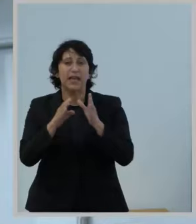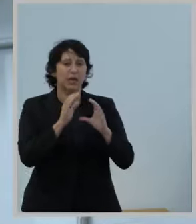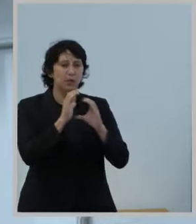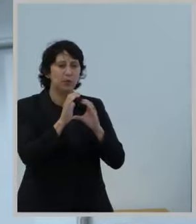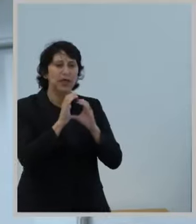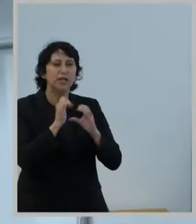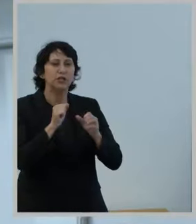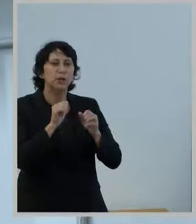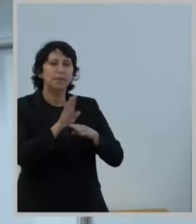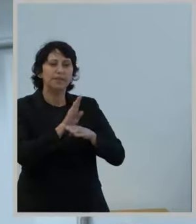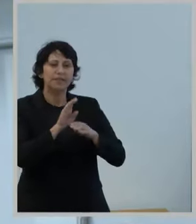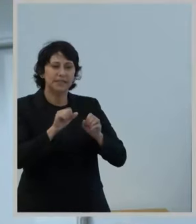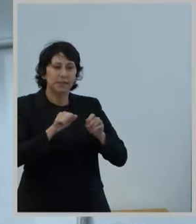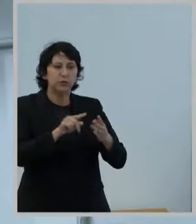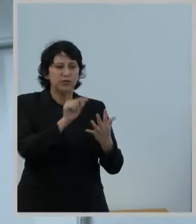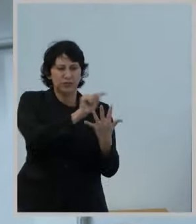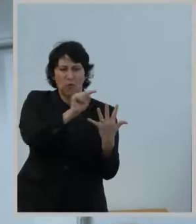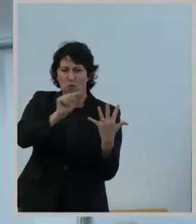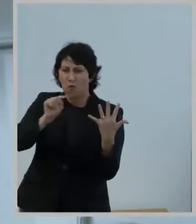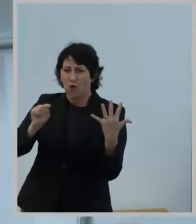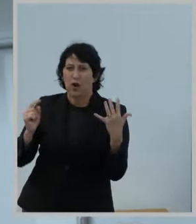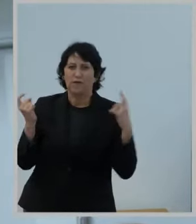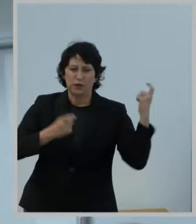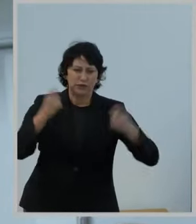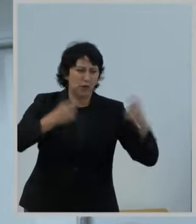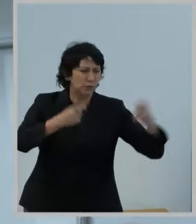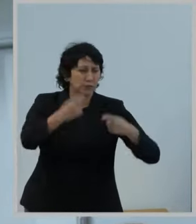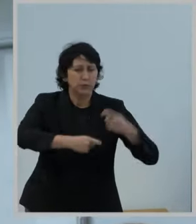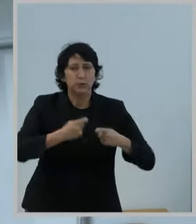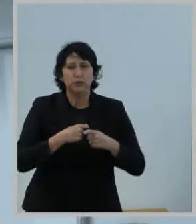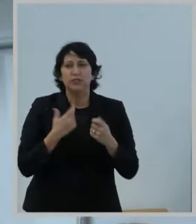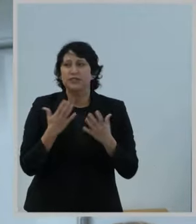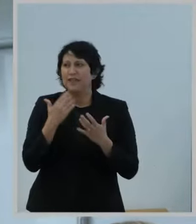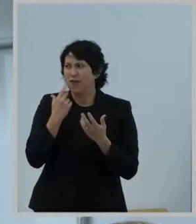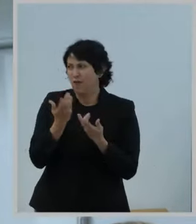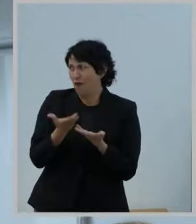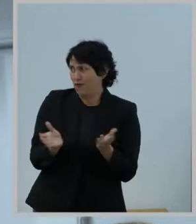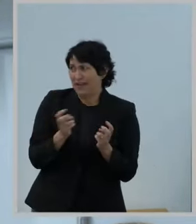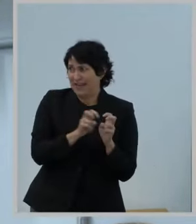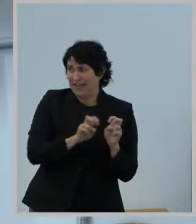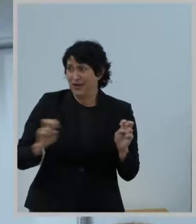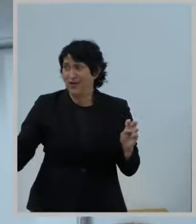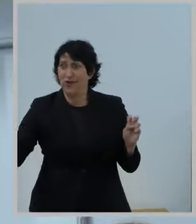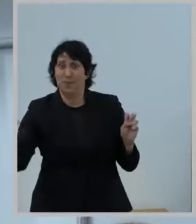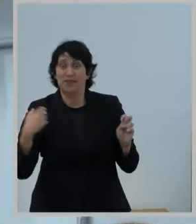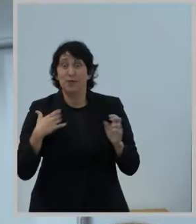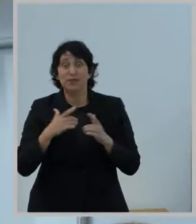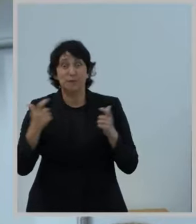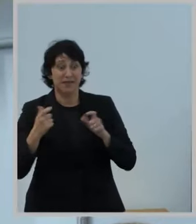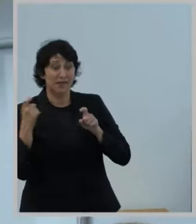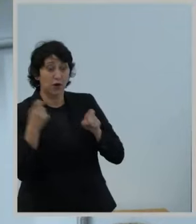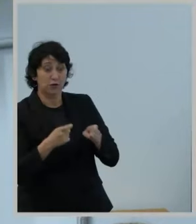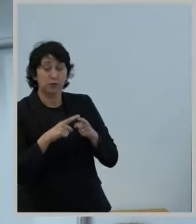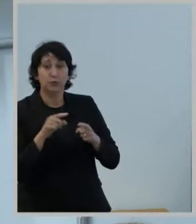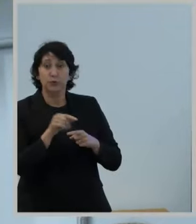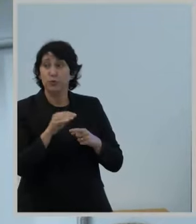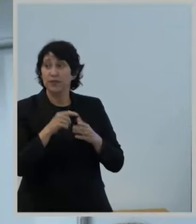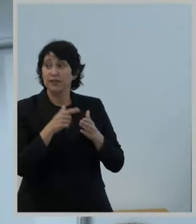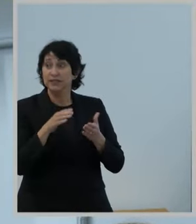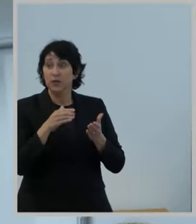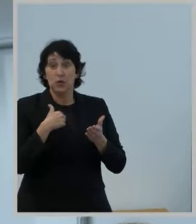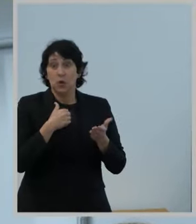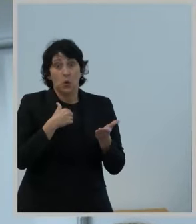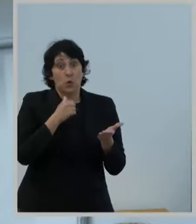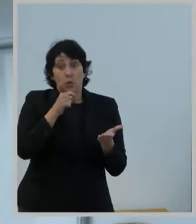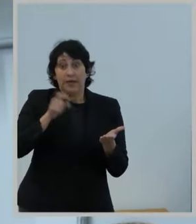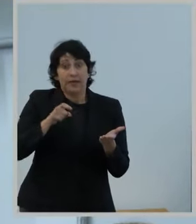Opportunities for their contributions. And I know it goes without saying, because they're already up here, but there was a crucial contribution to this item that we would